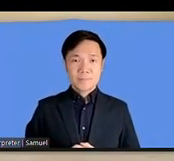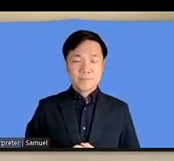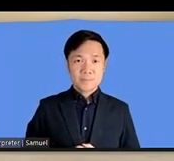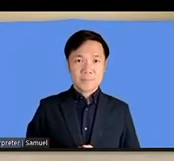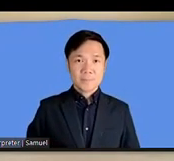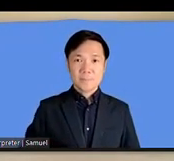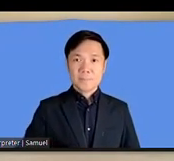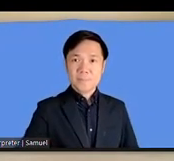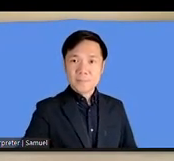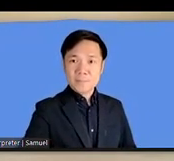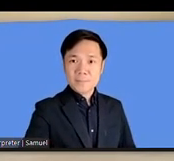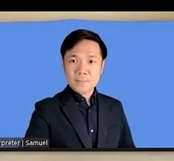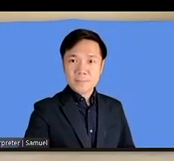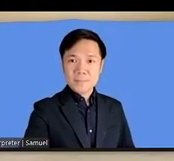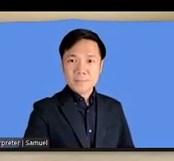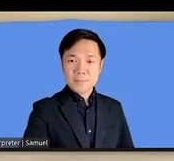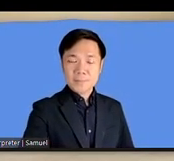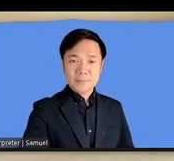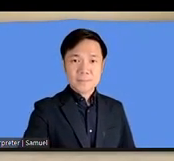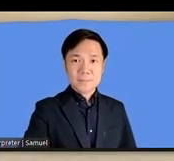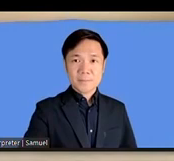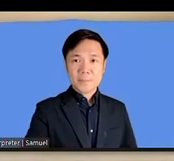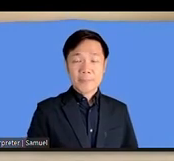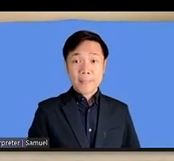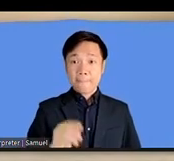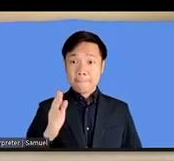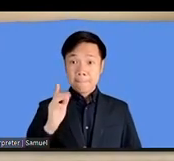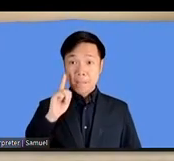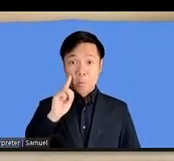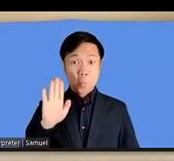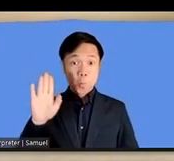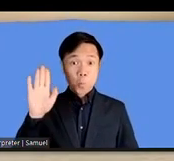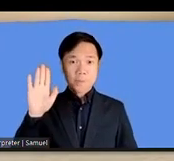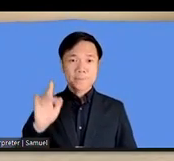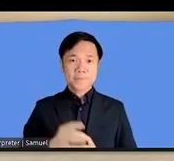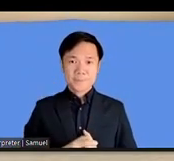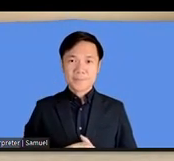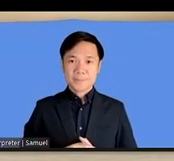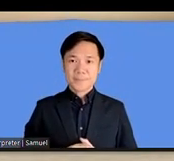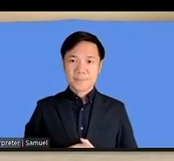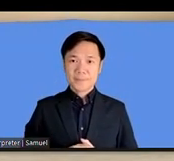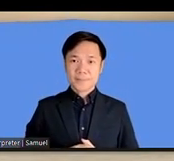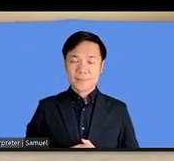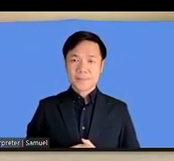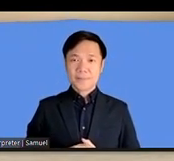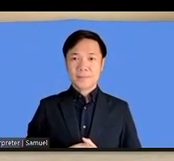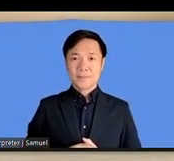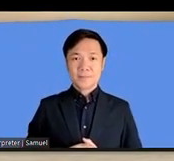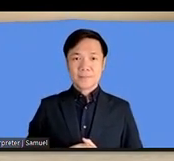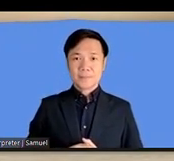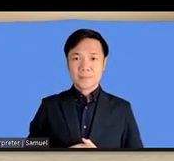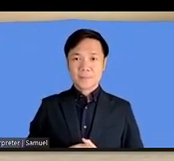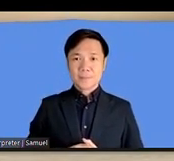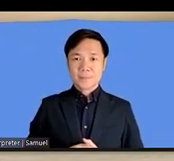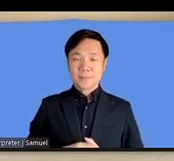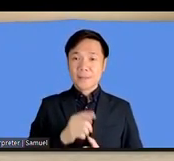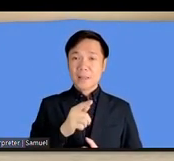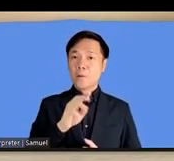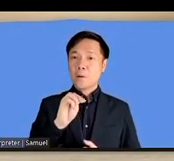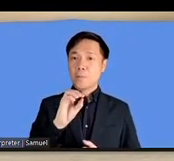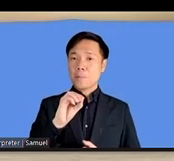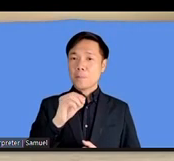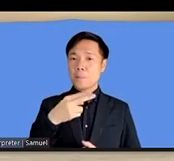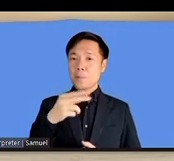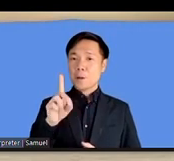hand, to take mic? We did have a comment here that from Mohammed Akram, and